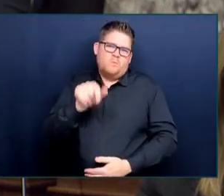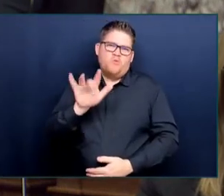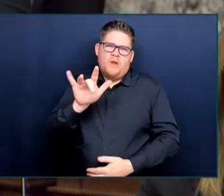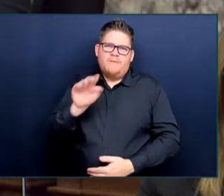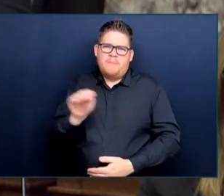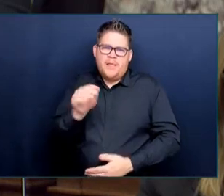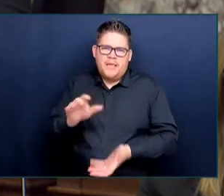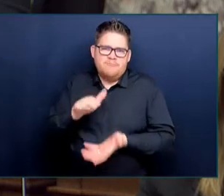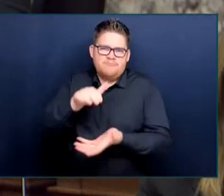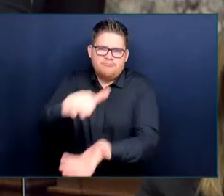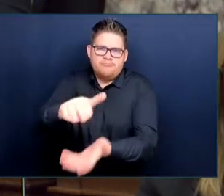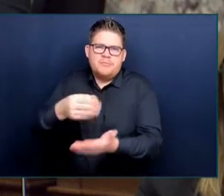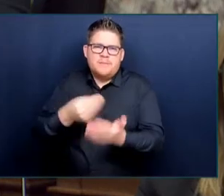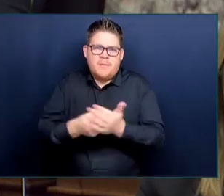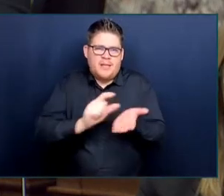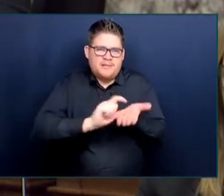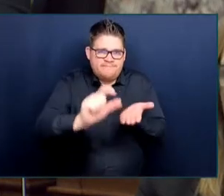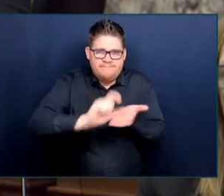our government.